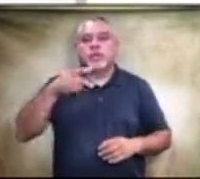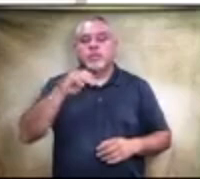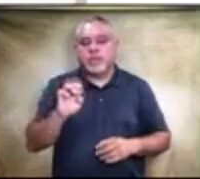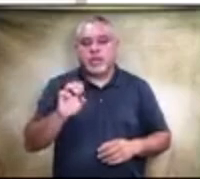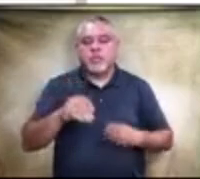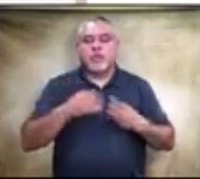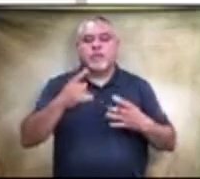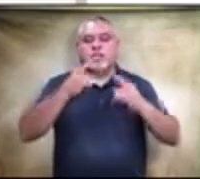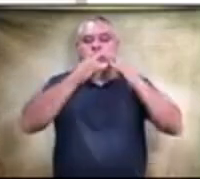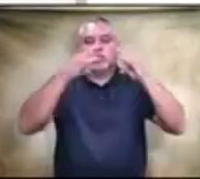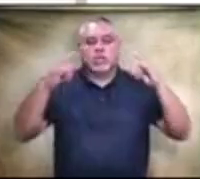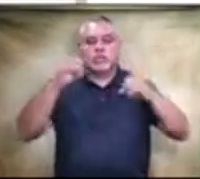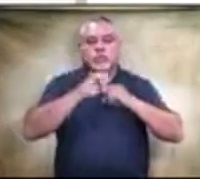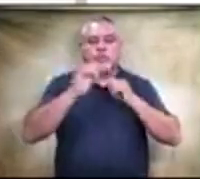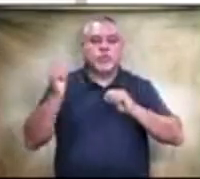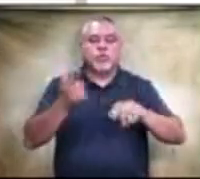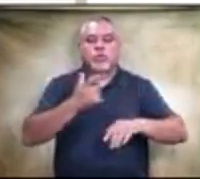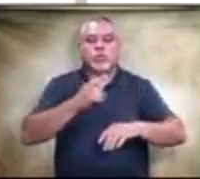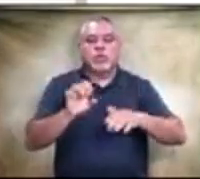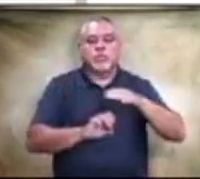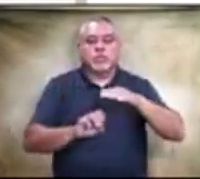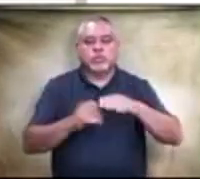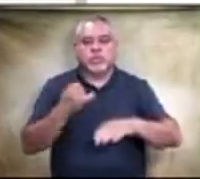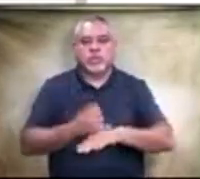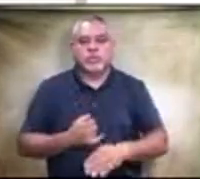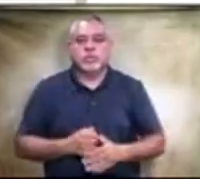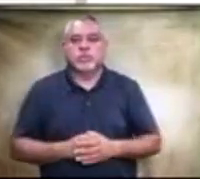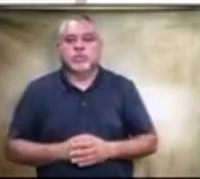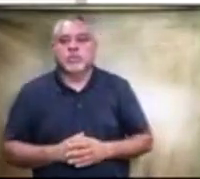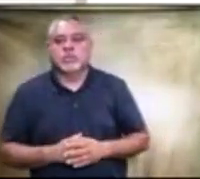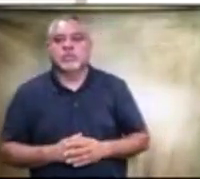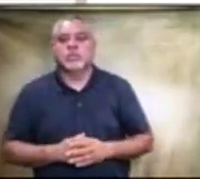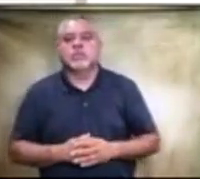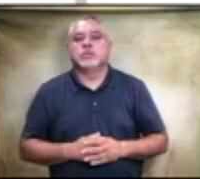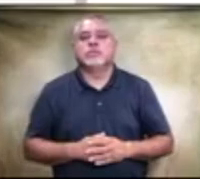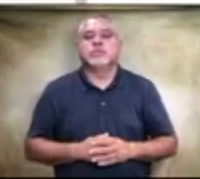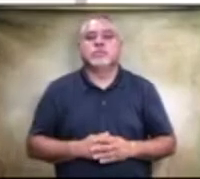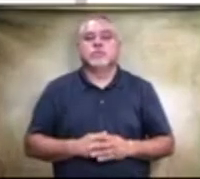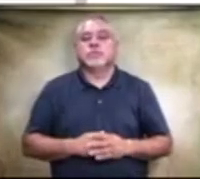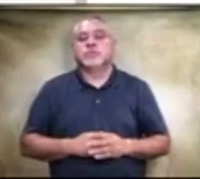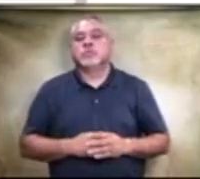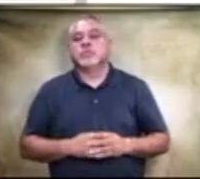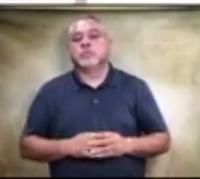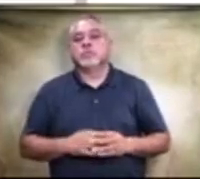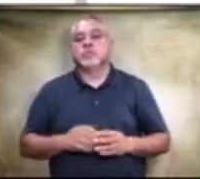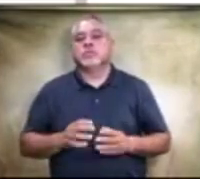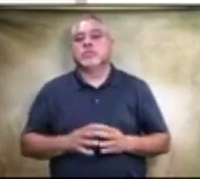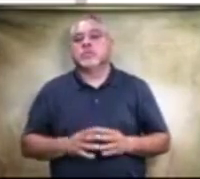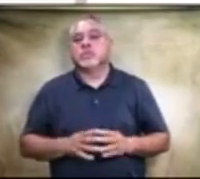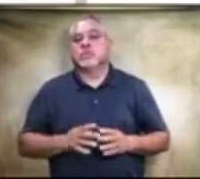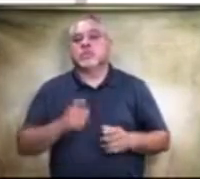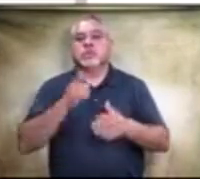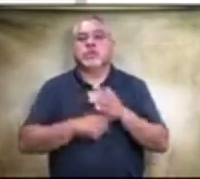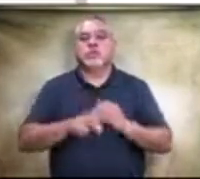structures for all elementary campuses the total cost for the playground equipment is two million two hundred and nineteen thousand eight